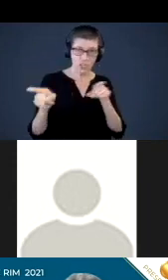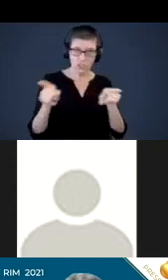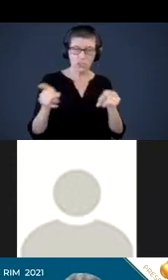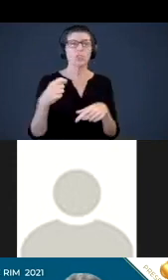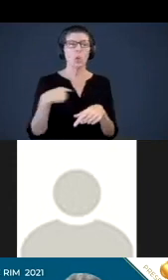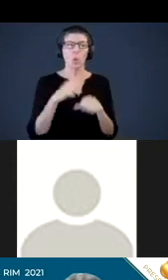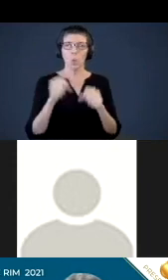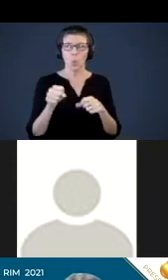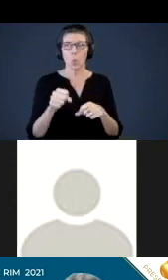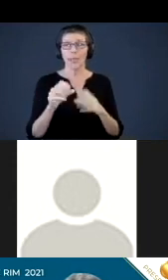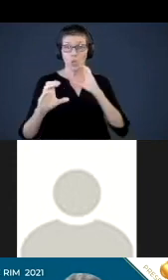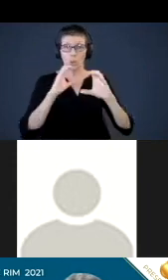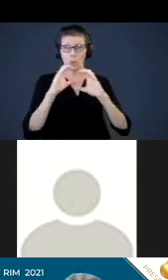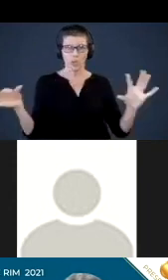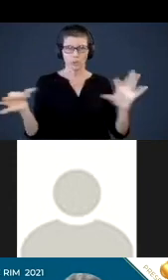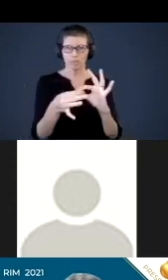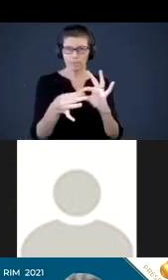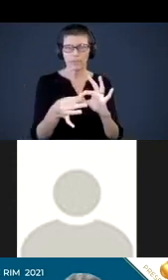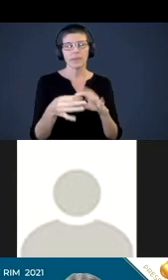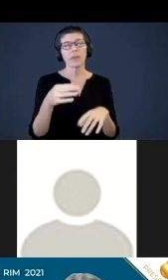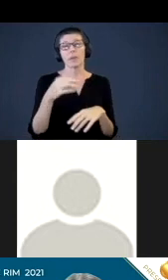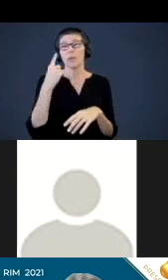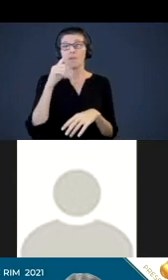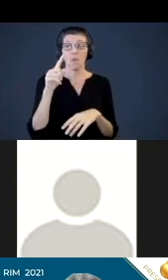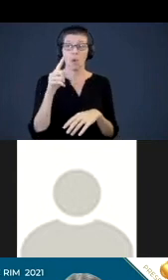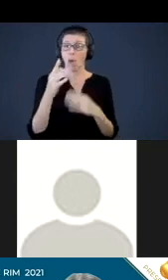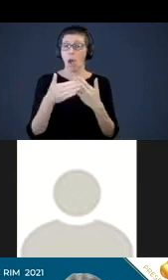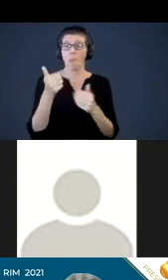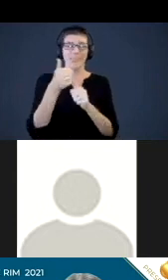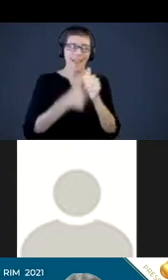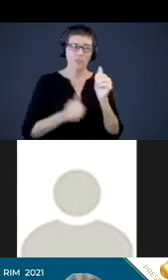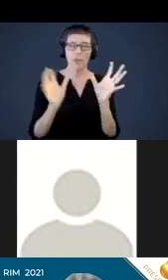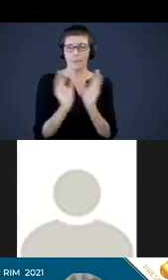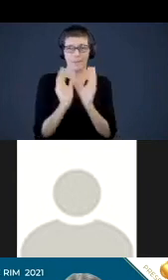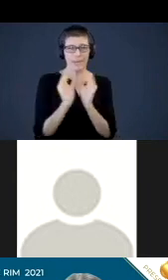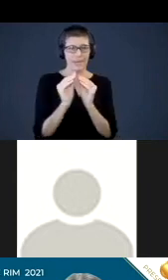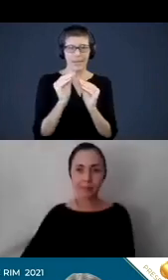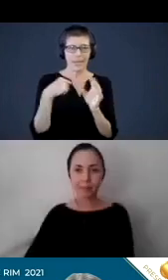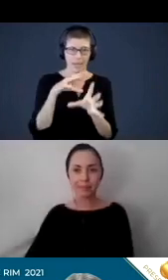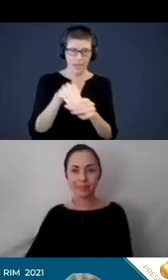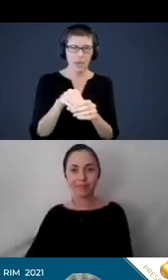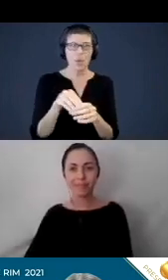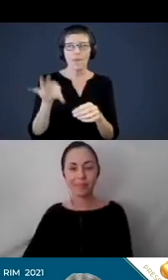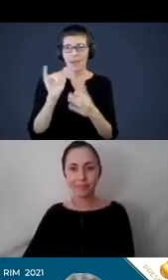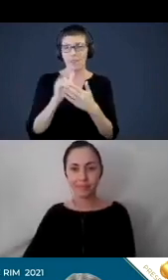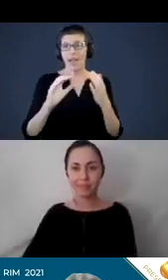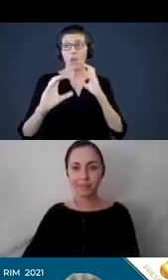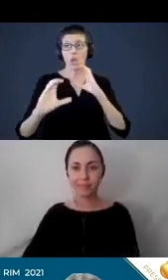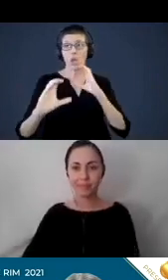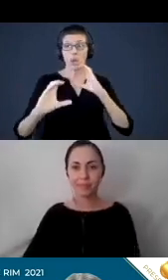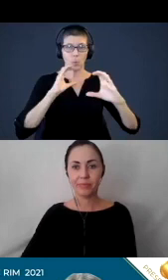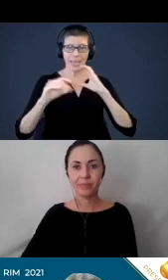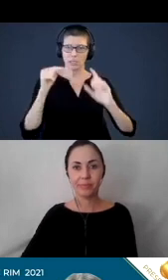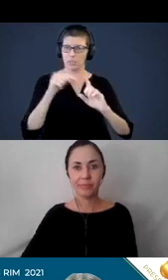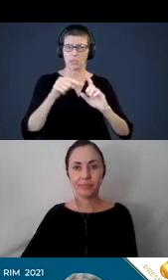bridge the communication, because in almost every meeting that we were in. We were finding that communication was a very